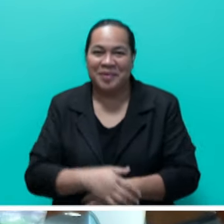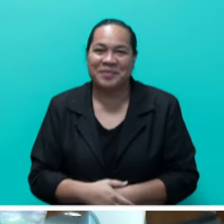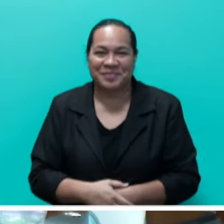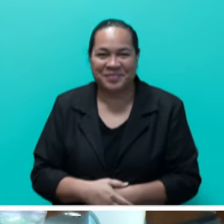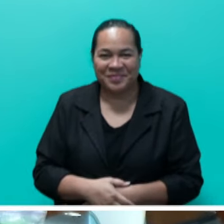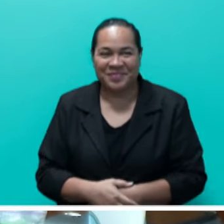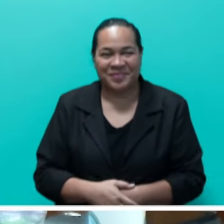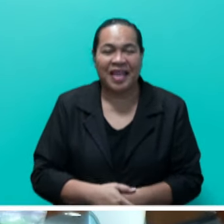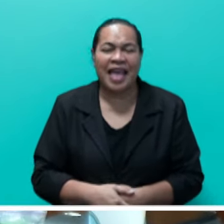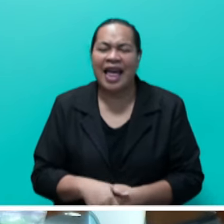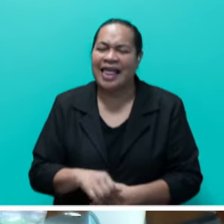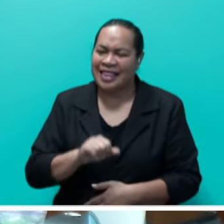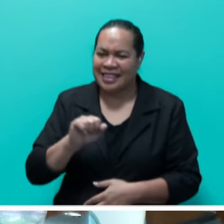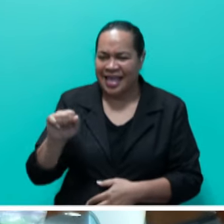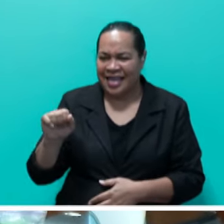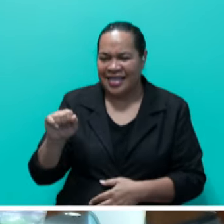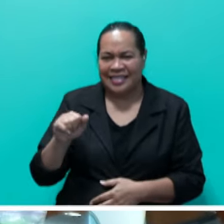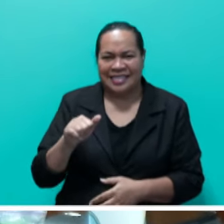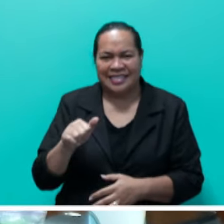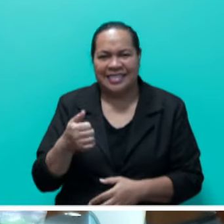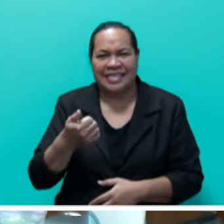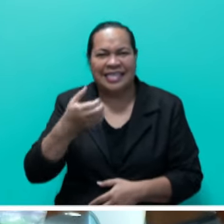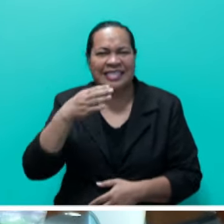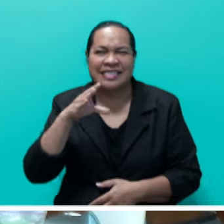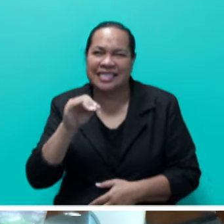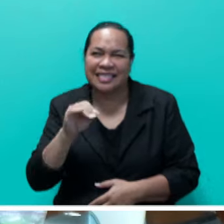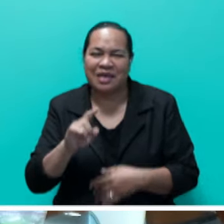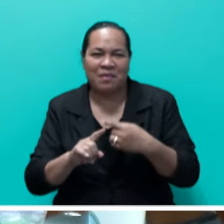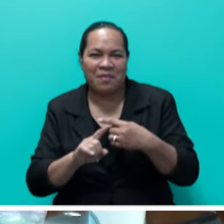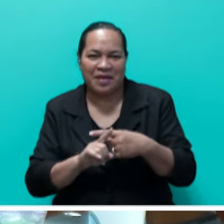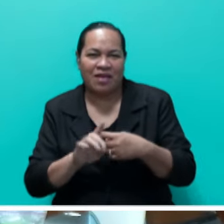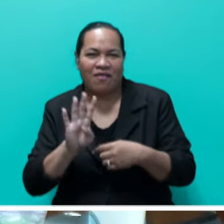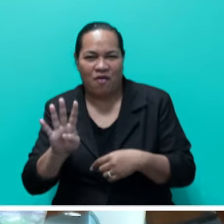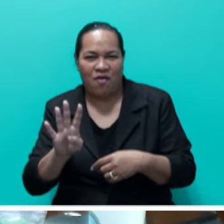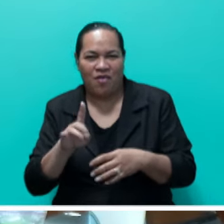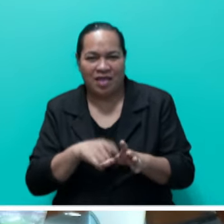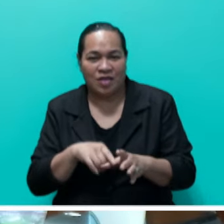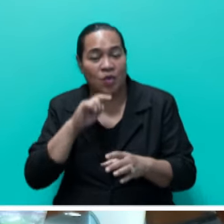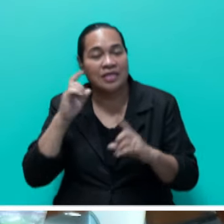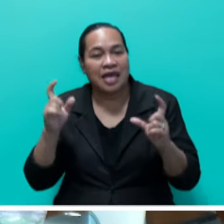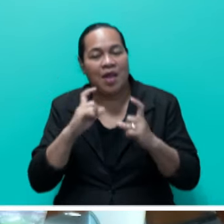There's 60 plus four years anniversary that they're going to be celebrating tomorrow.